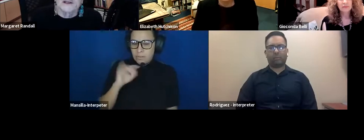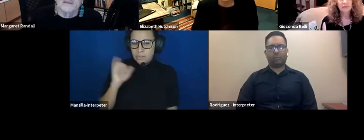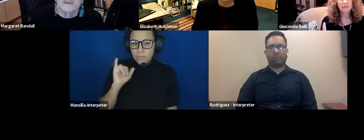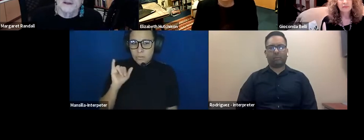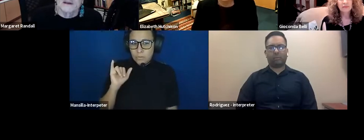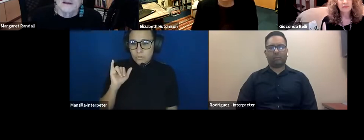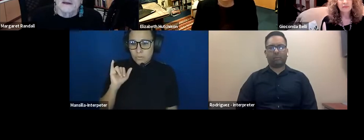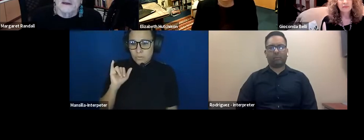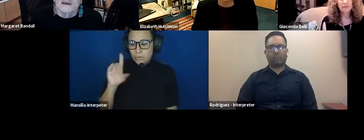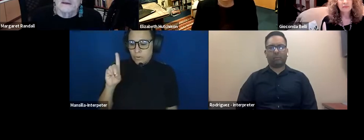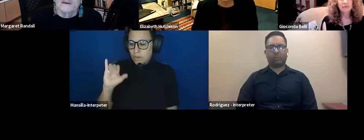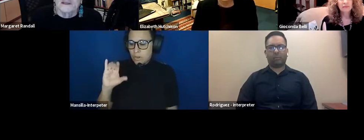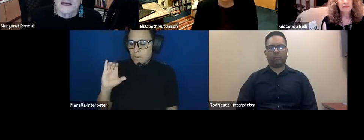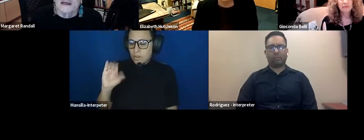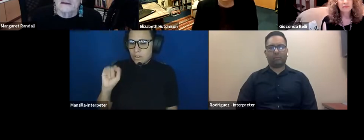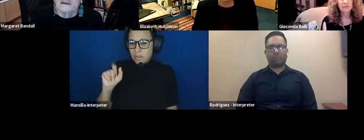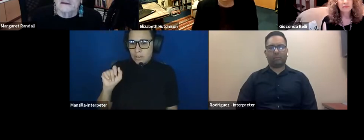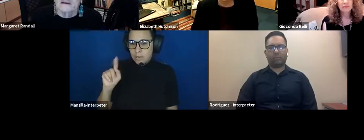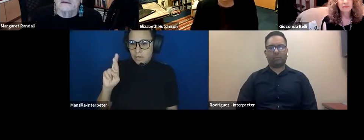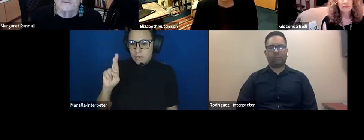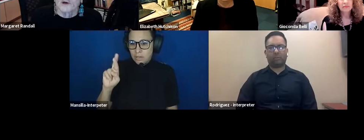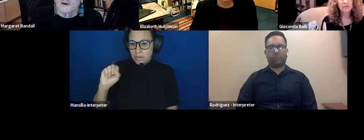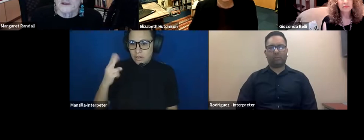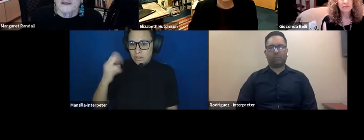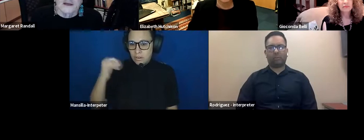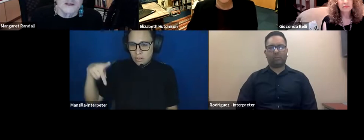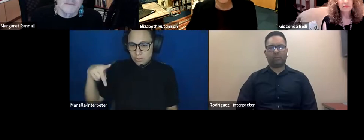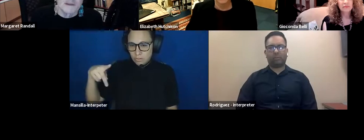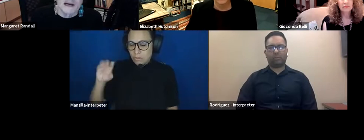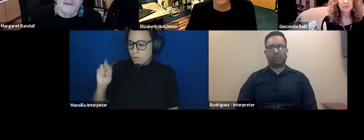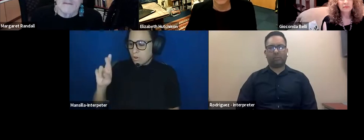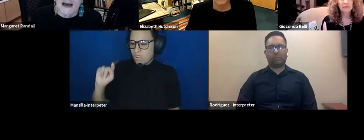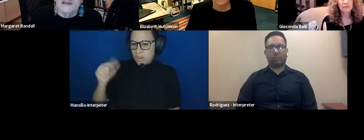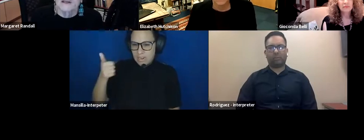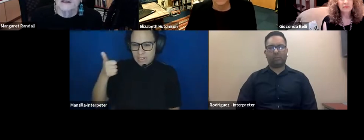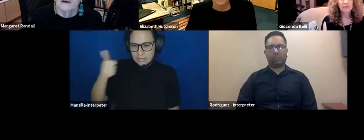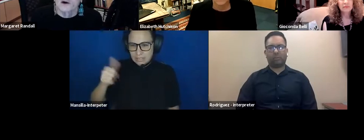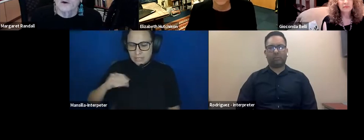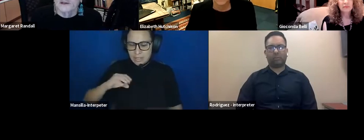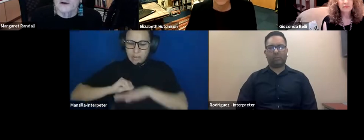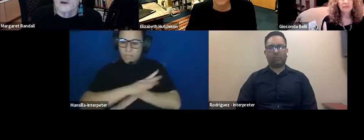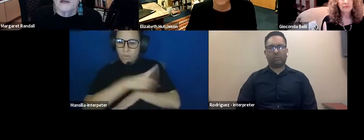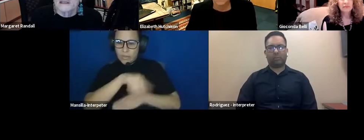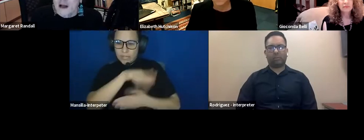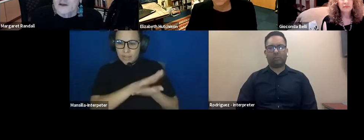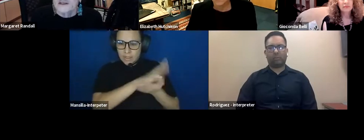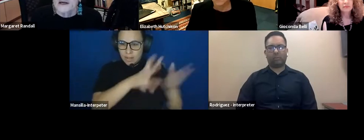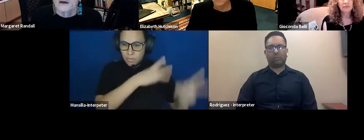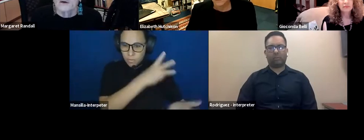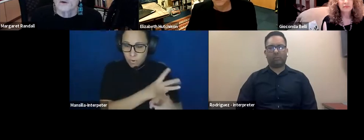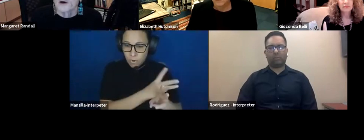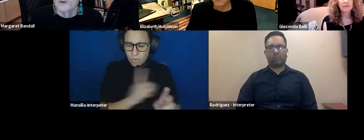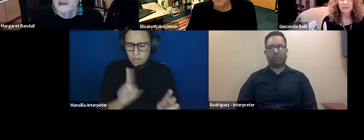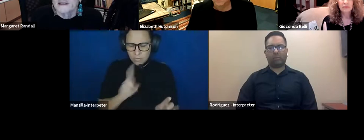dictatorship by the Ortega Murillo dictatorship, but I imagine that there are also scholars